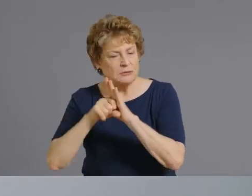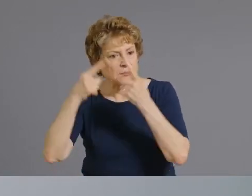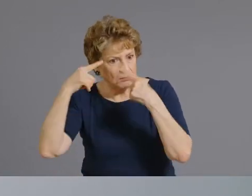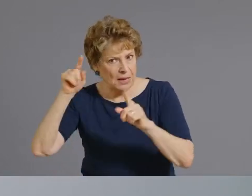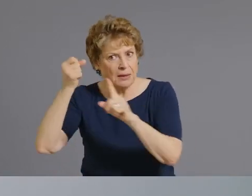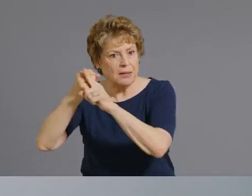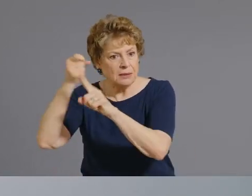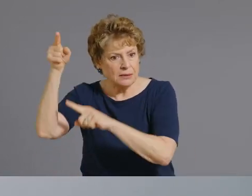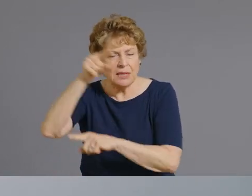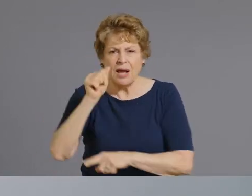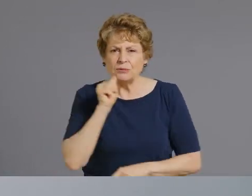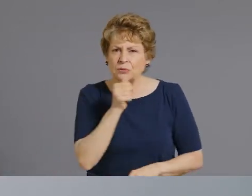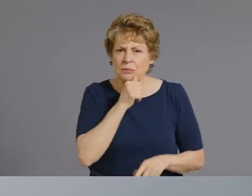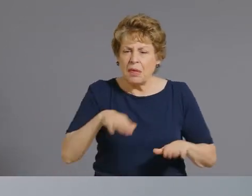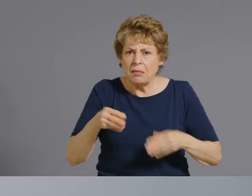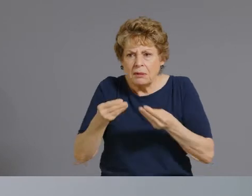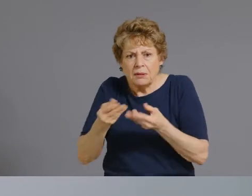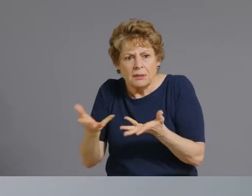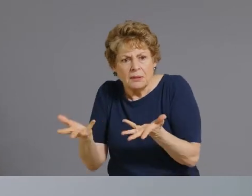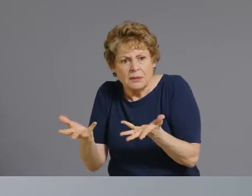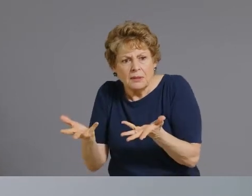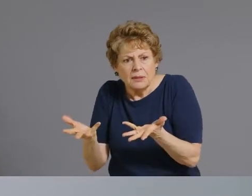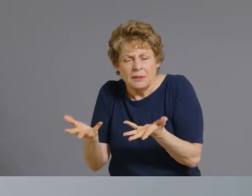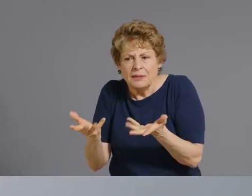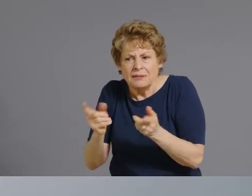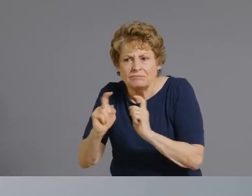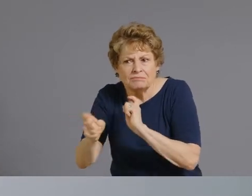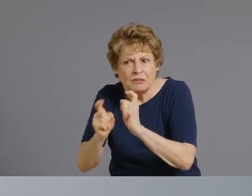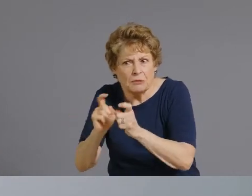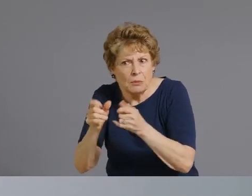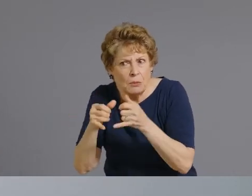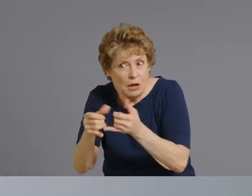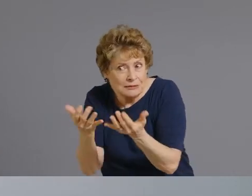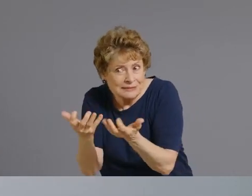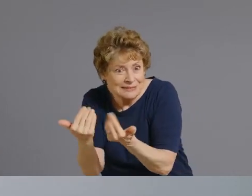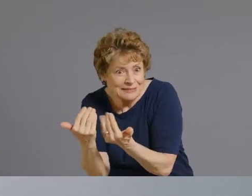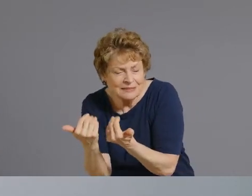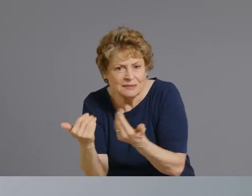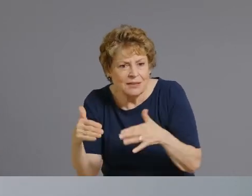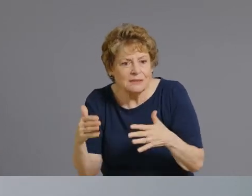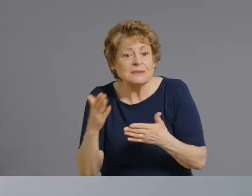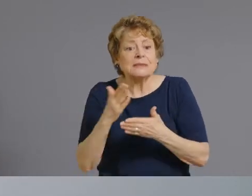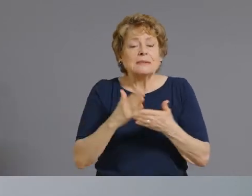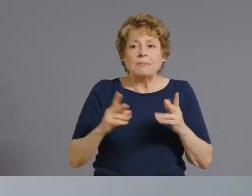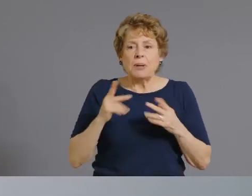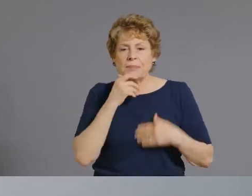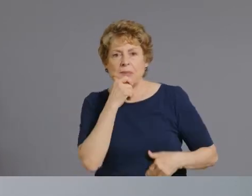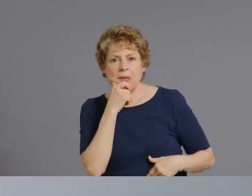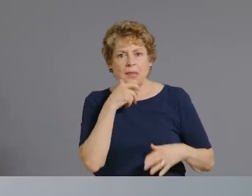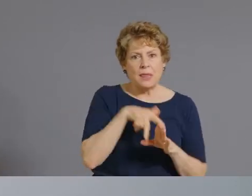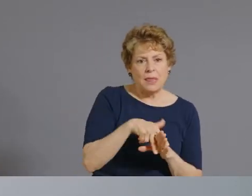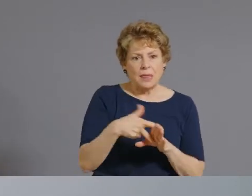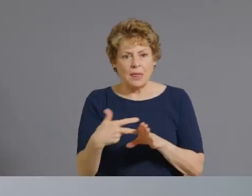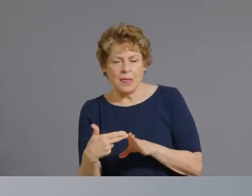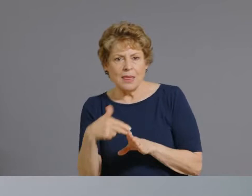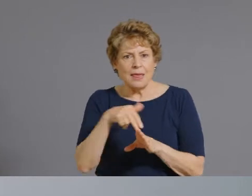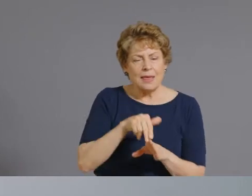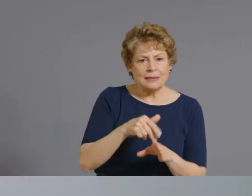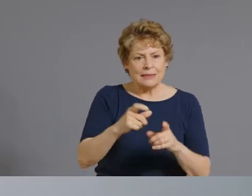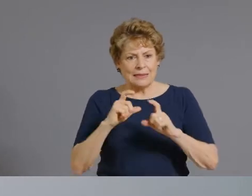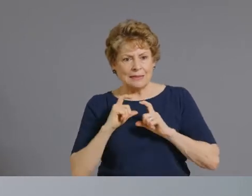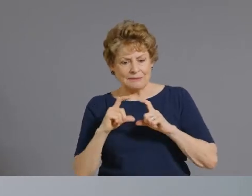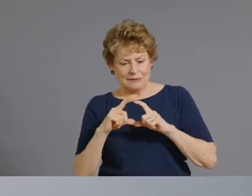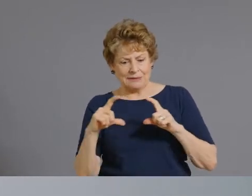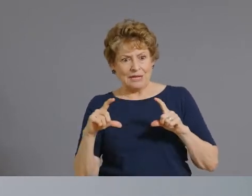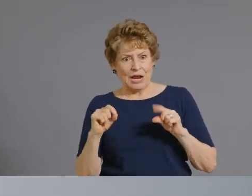why not put something out there for these folks who are kind of sitting on the fence who say give me a gift card i'll get a shot so